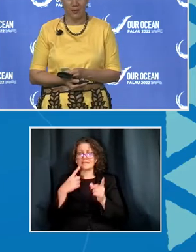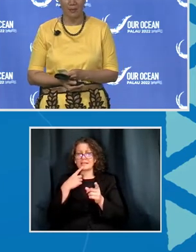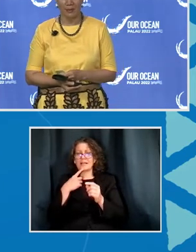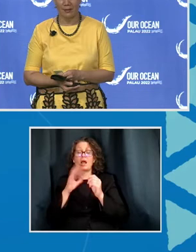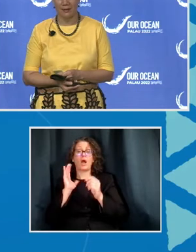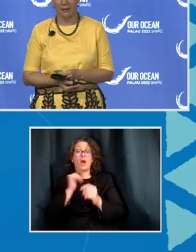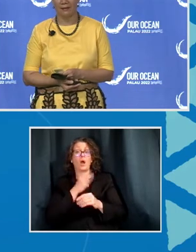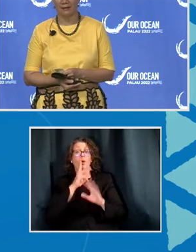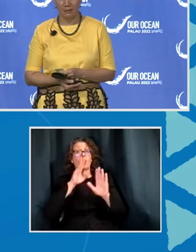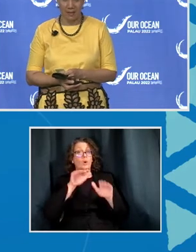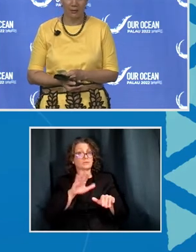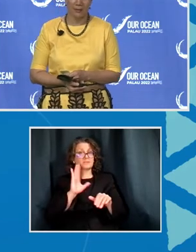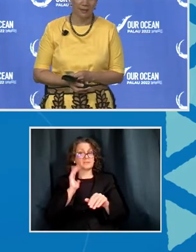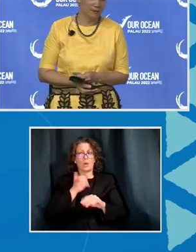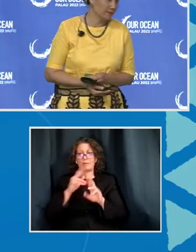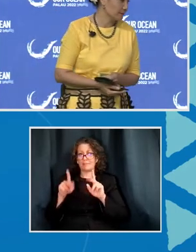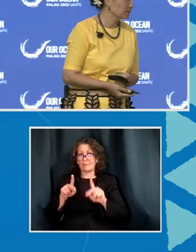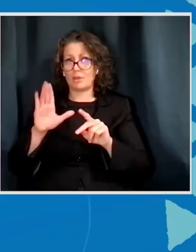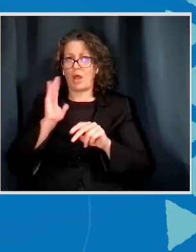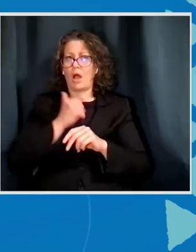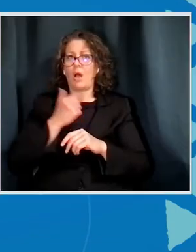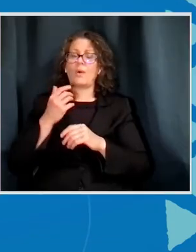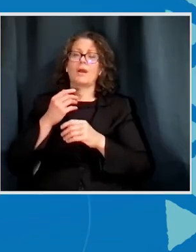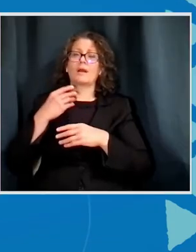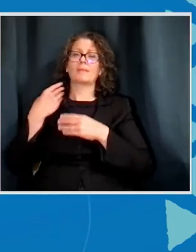our prosperity. Malo apito.